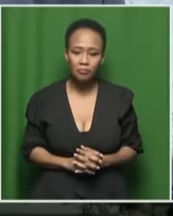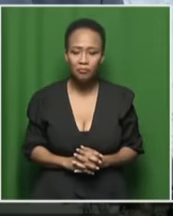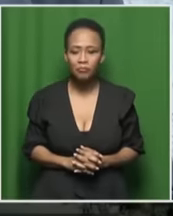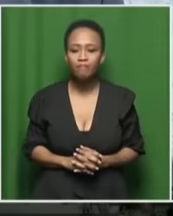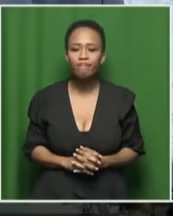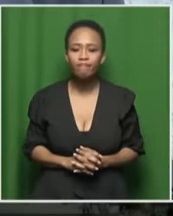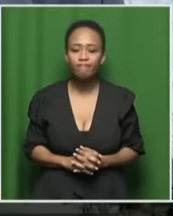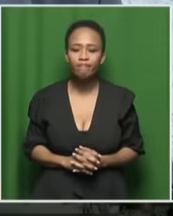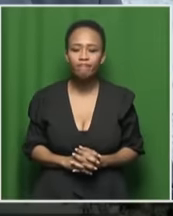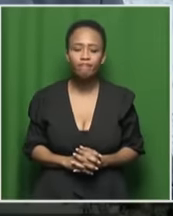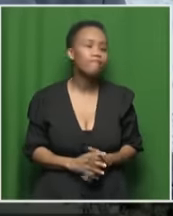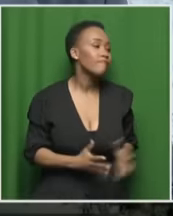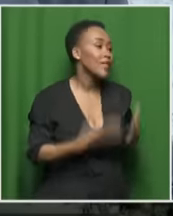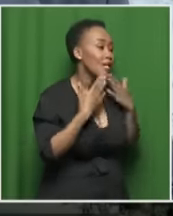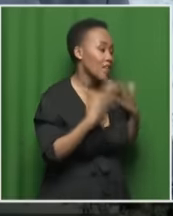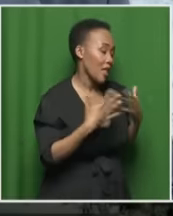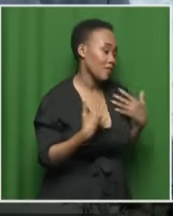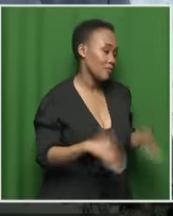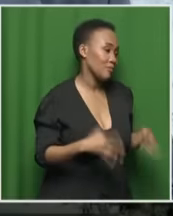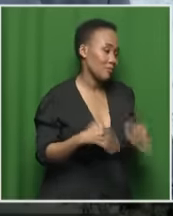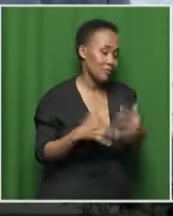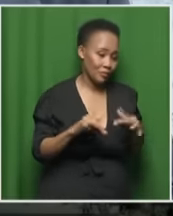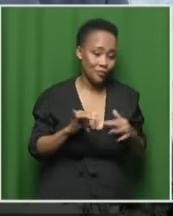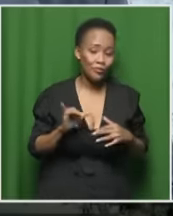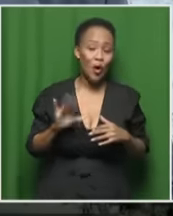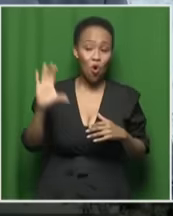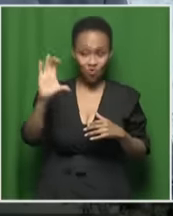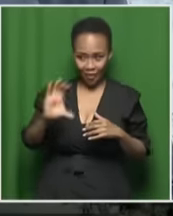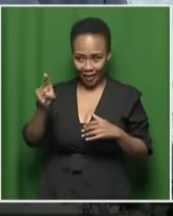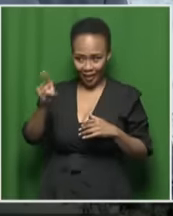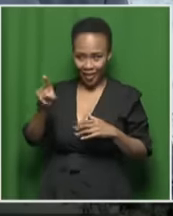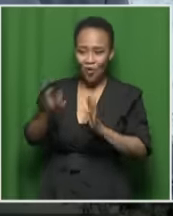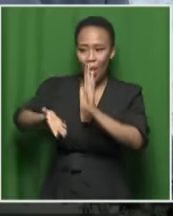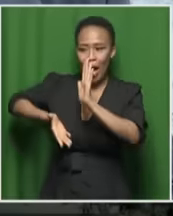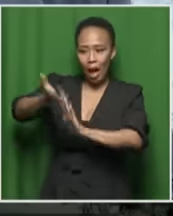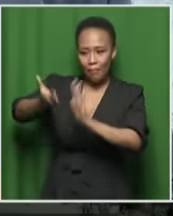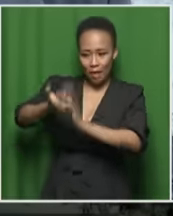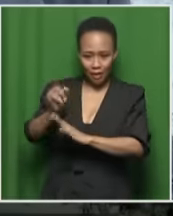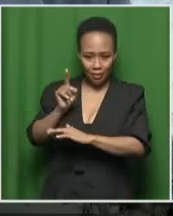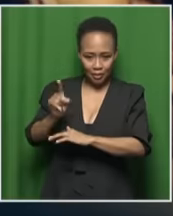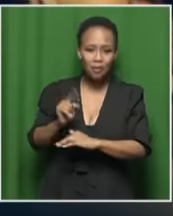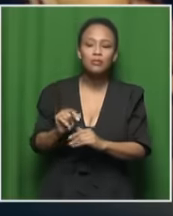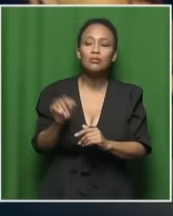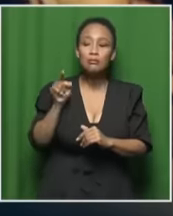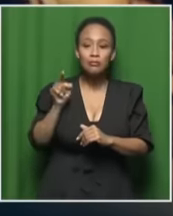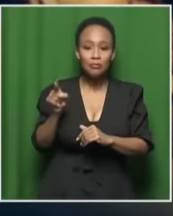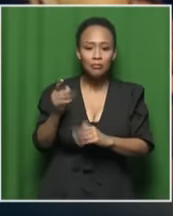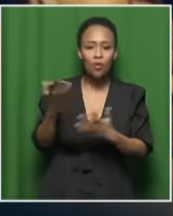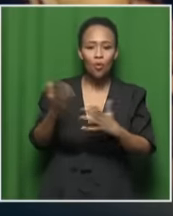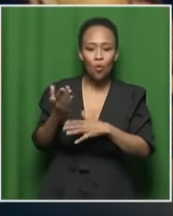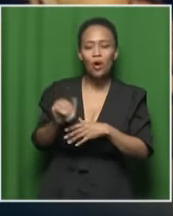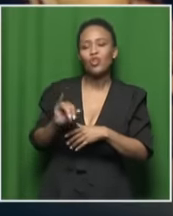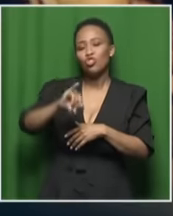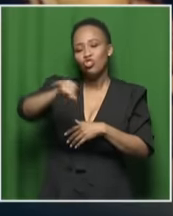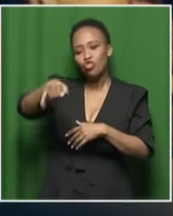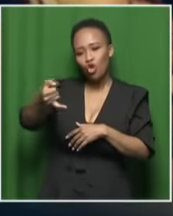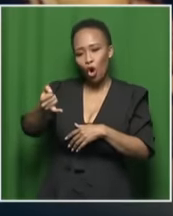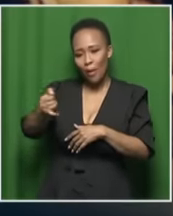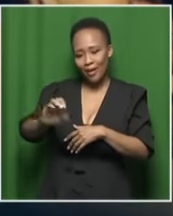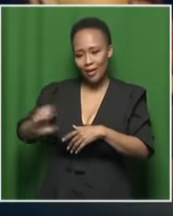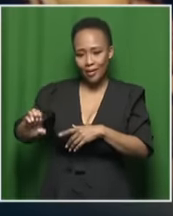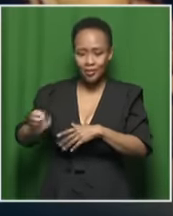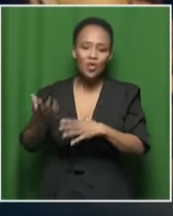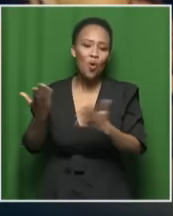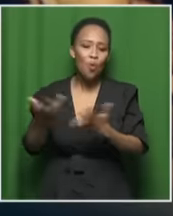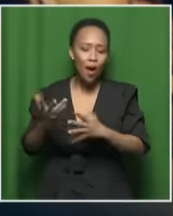Indeed, Criselda, thanks so much for that latest update. And Criselda Lewis is in Bruma, east of Johannesburg, outside the home